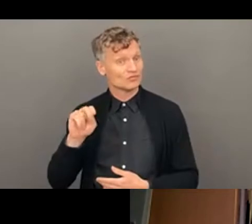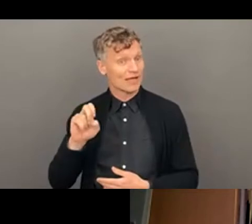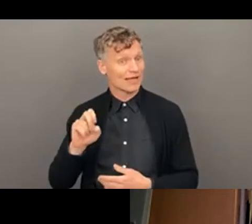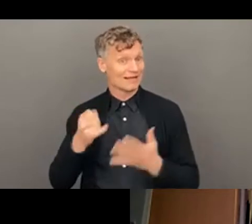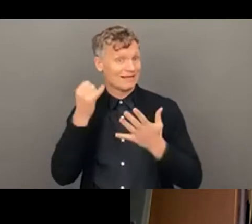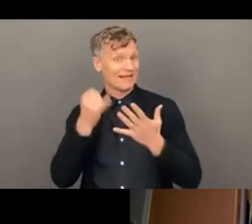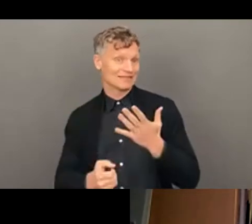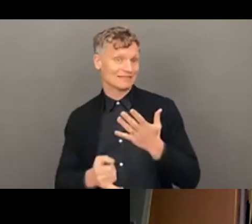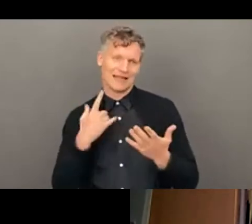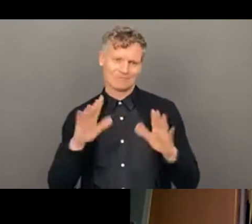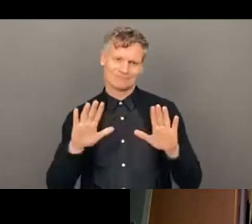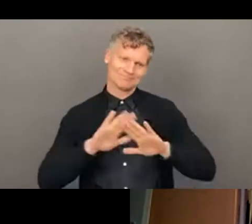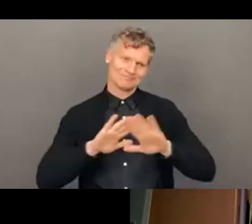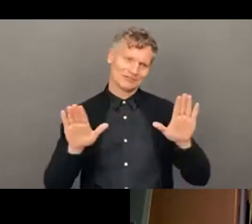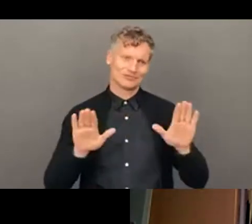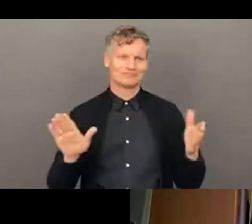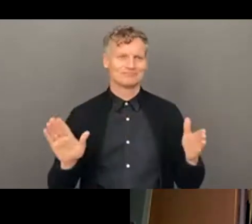everybody go. Thank you.